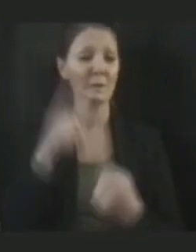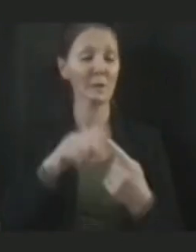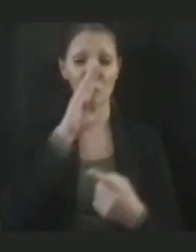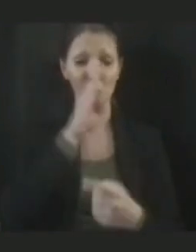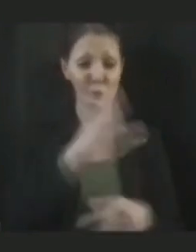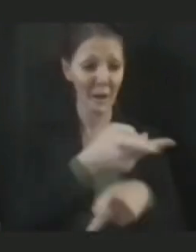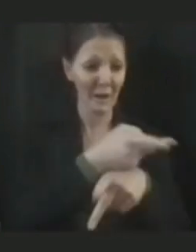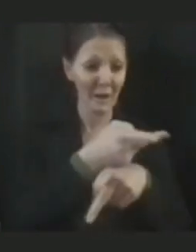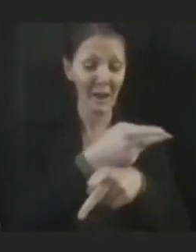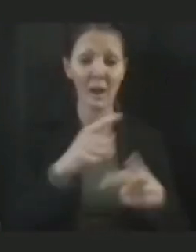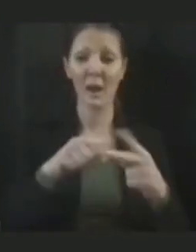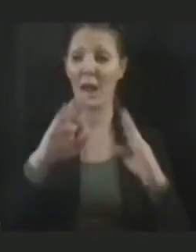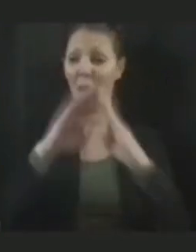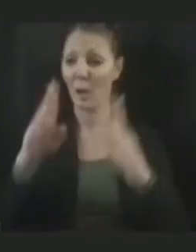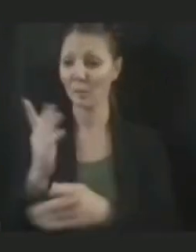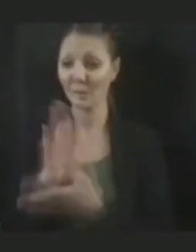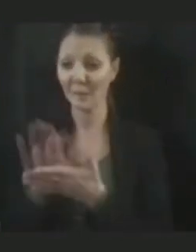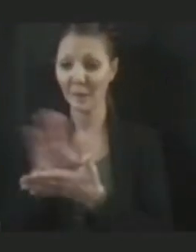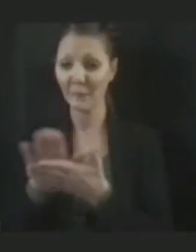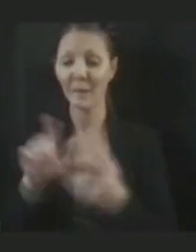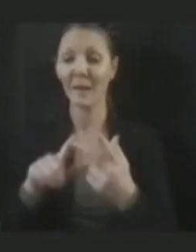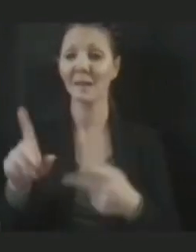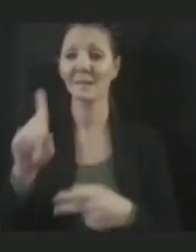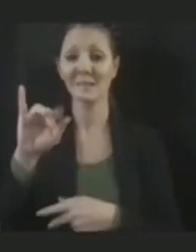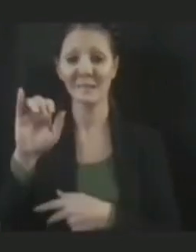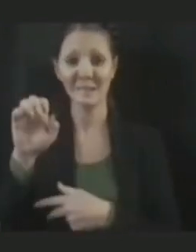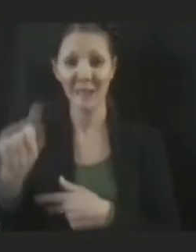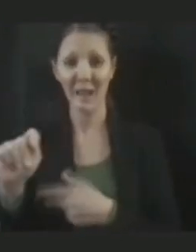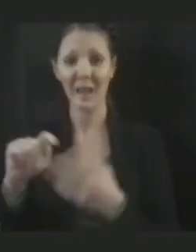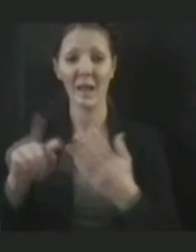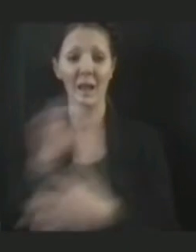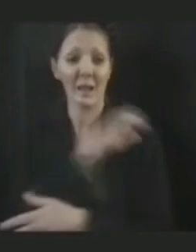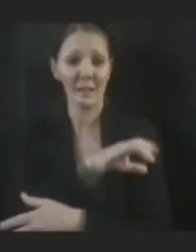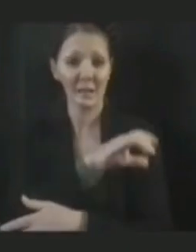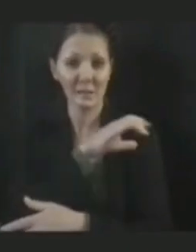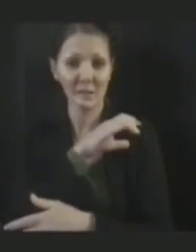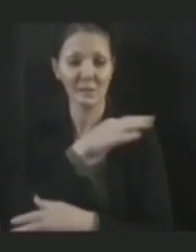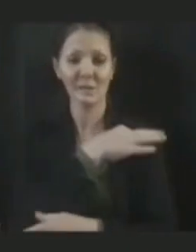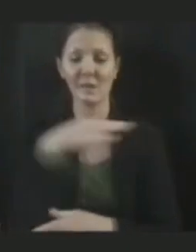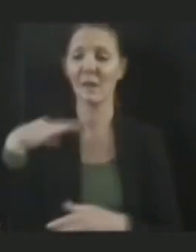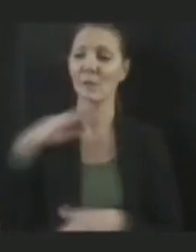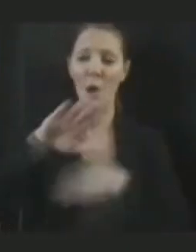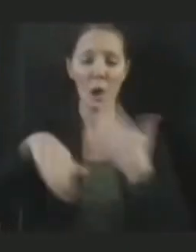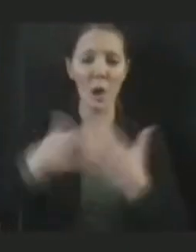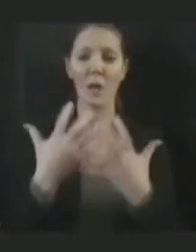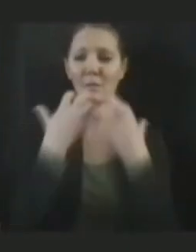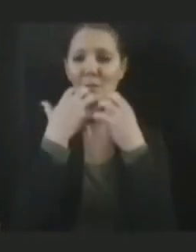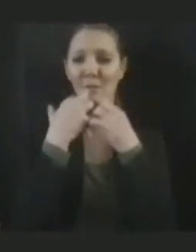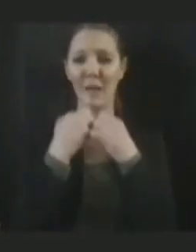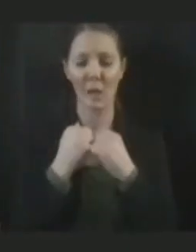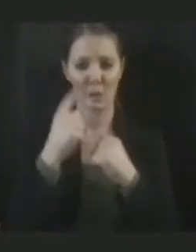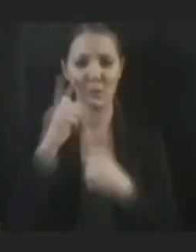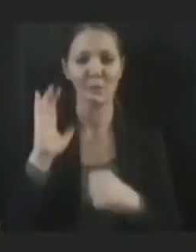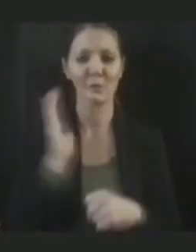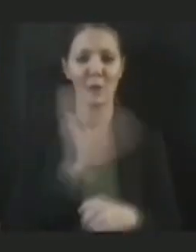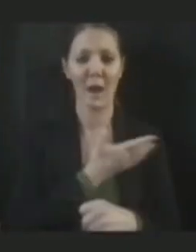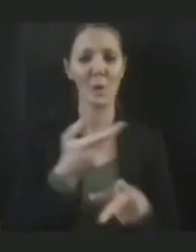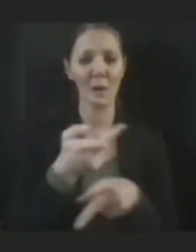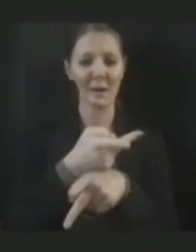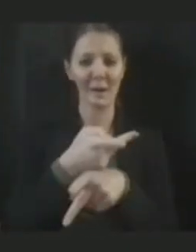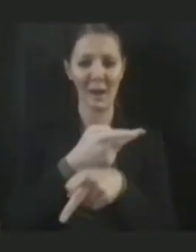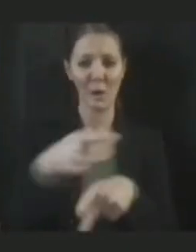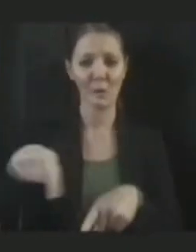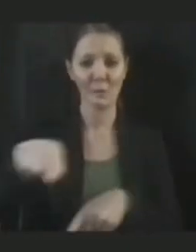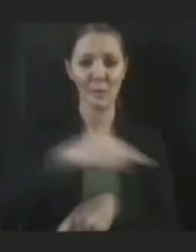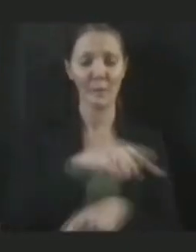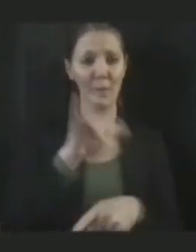administration, and clinical staffs are invaluable to the delivery of high-quality nursing home care. So we must do what we can to support them